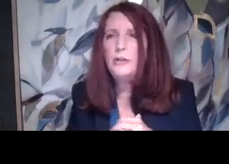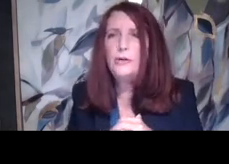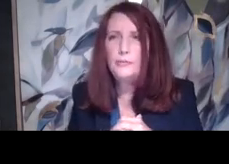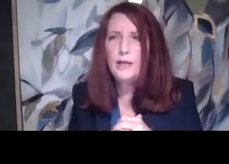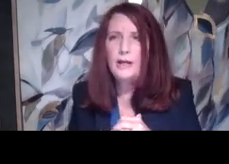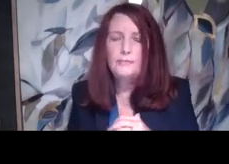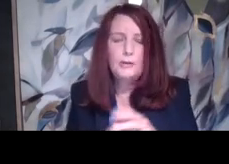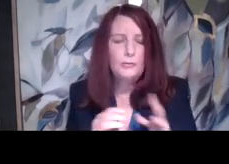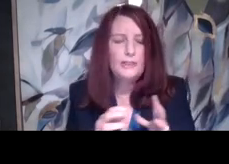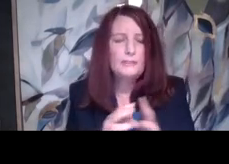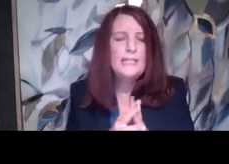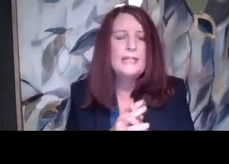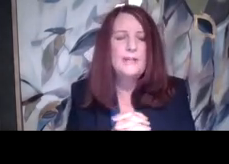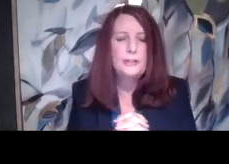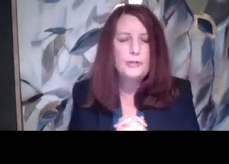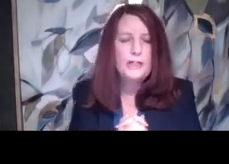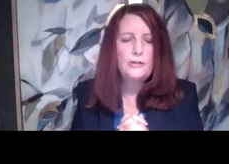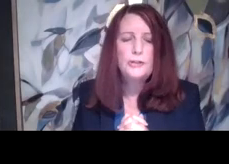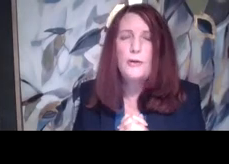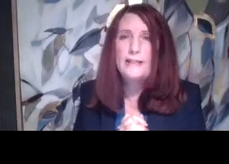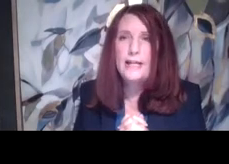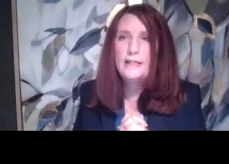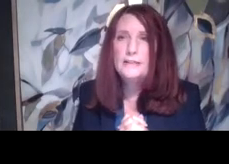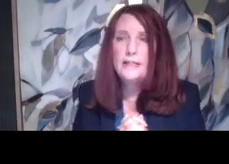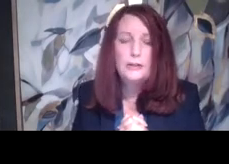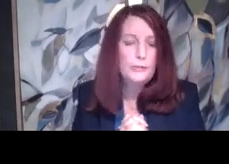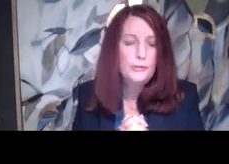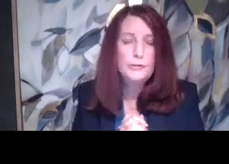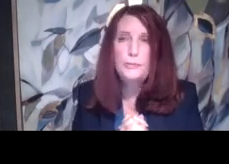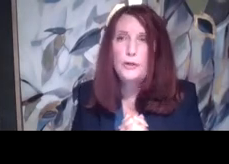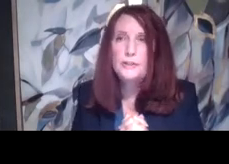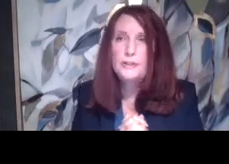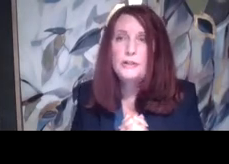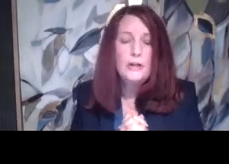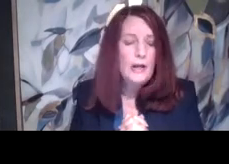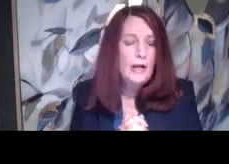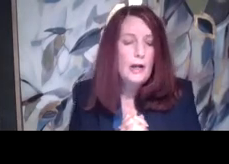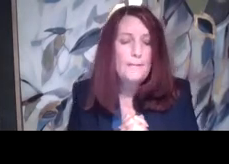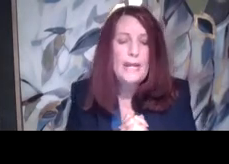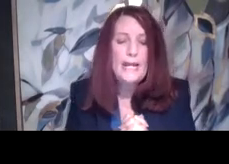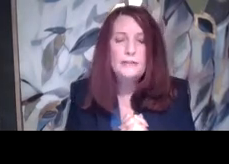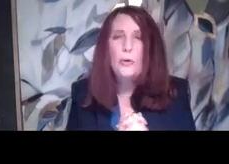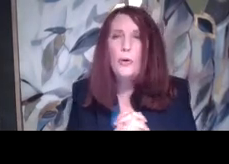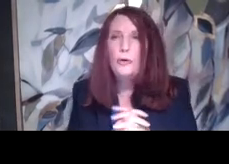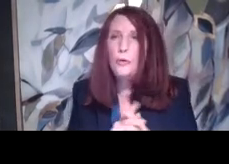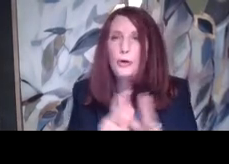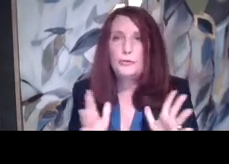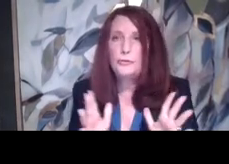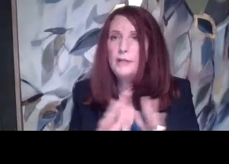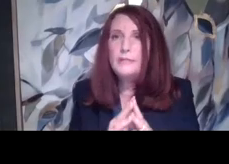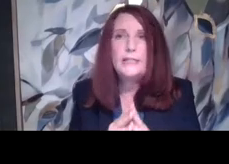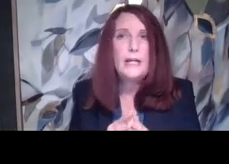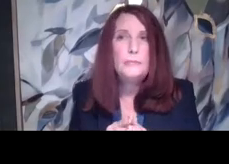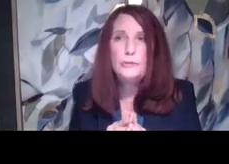extracurricular, the meaning of extracurricular. So, athletics and intramural sports, band, choral,